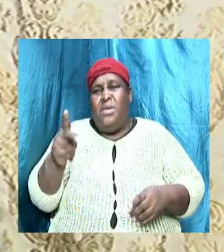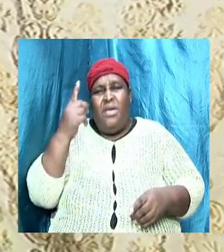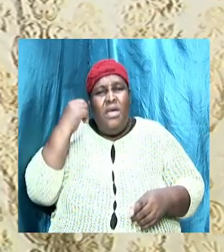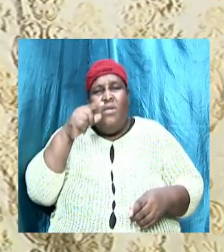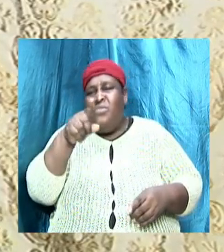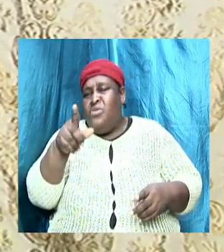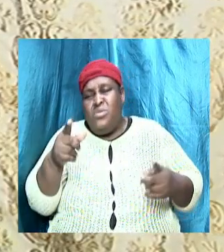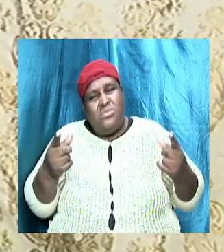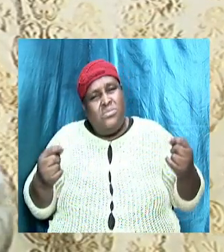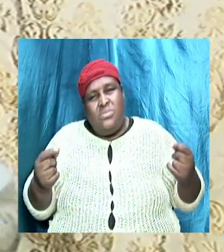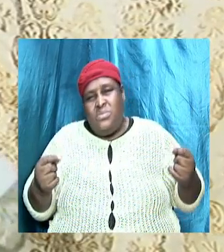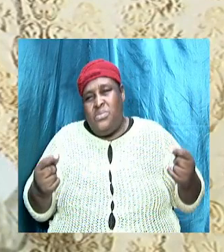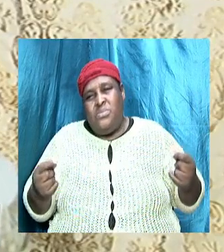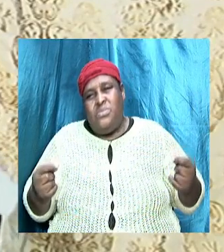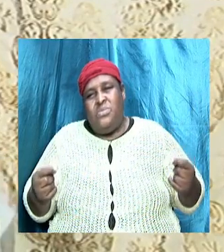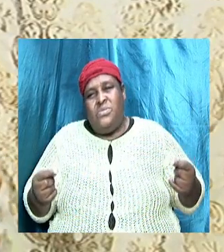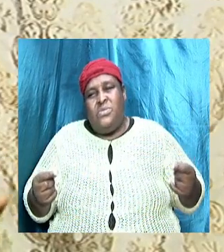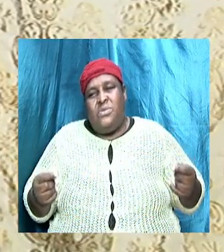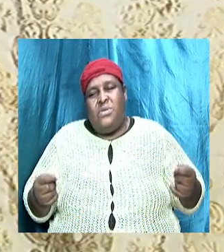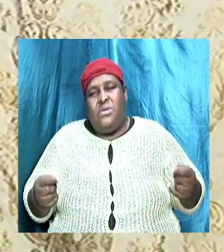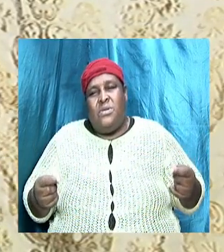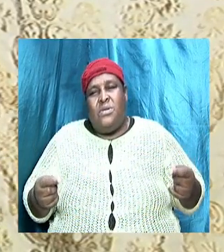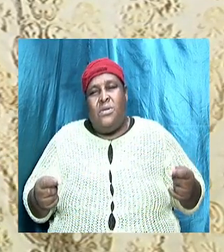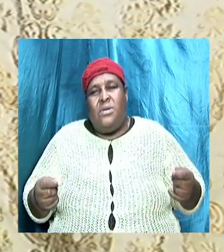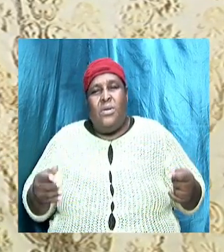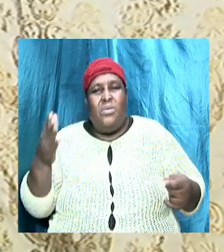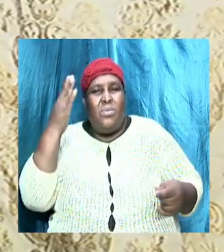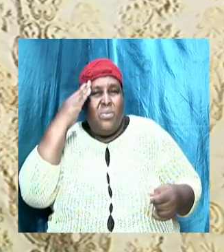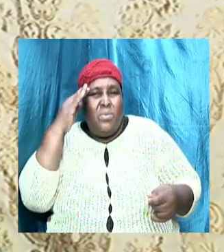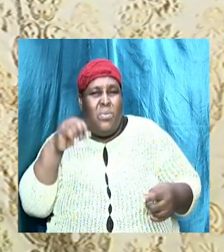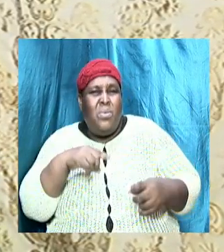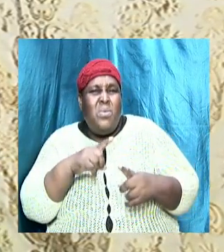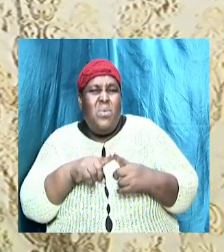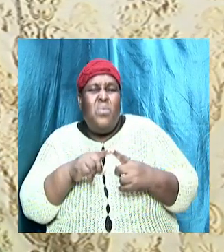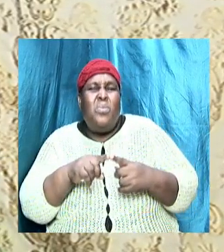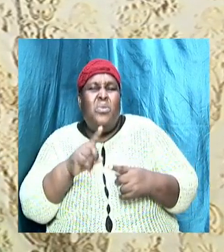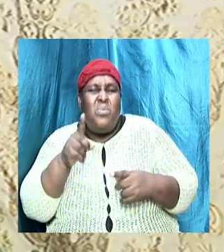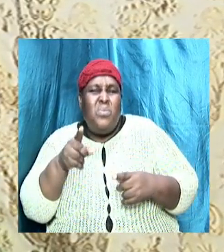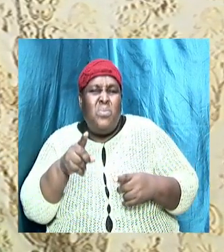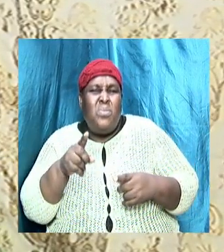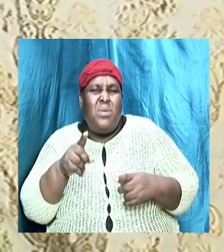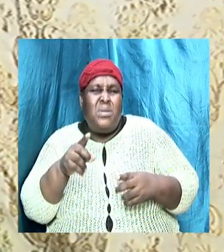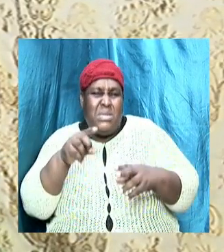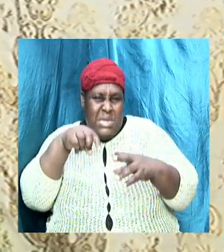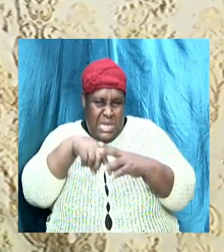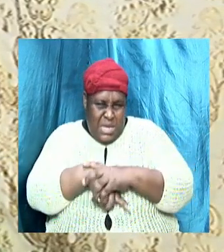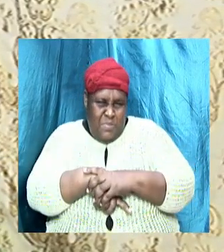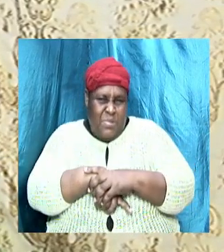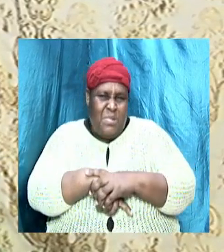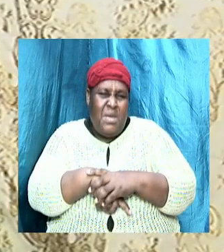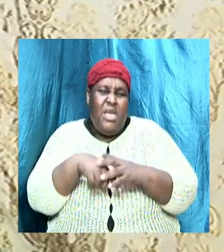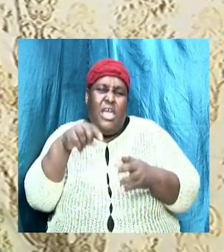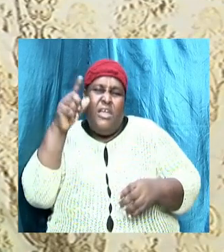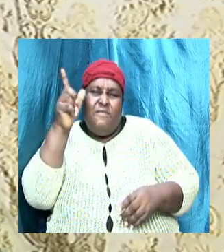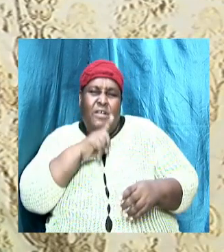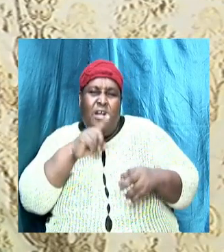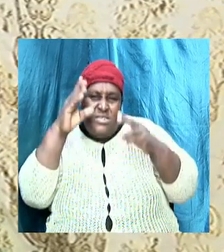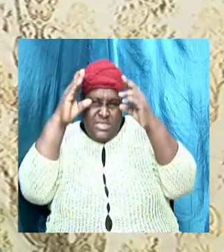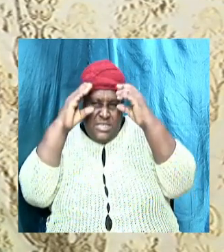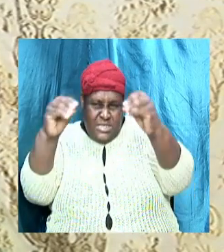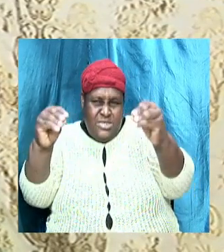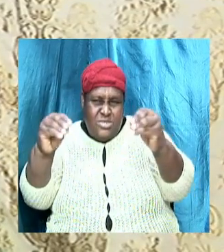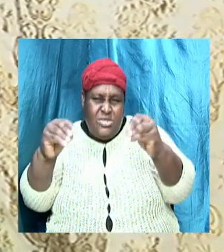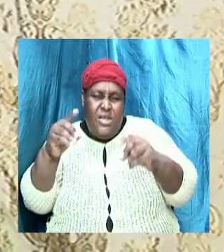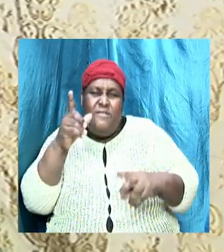you're going to find out that when you get swayed into false teaching and false belief that they